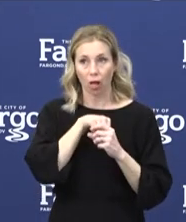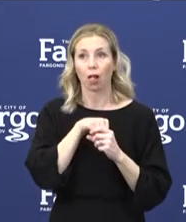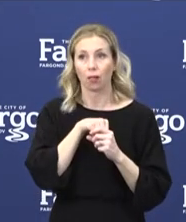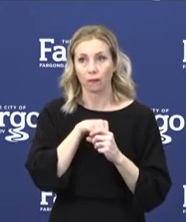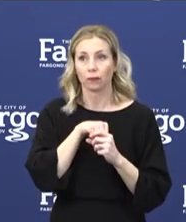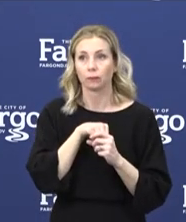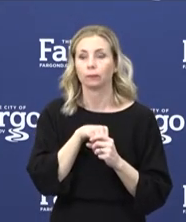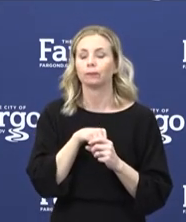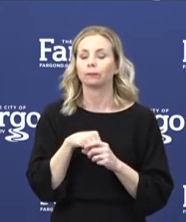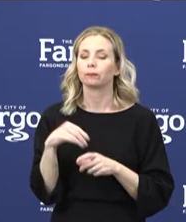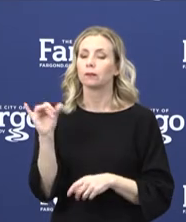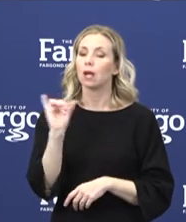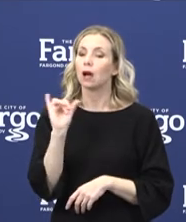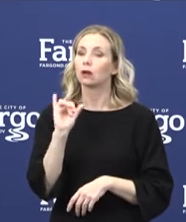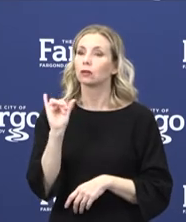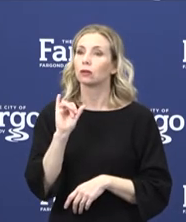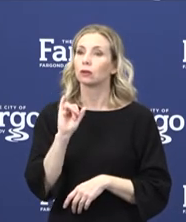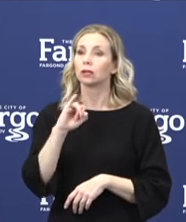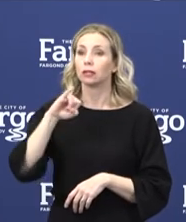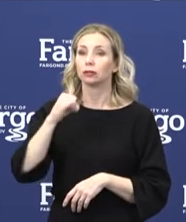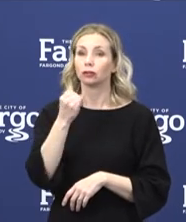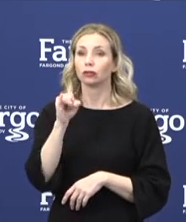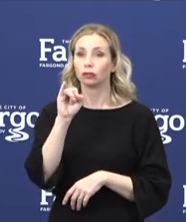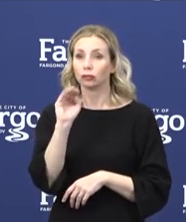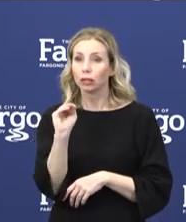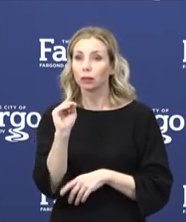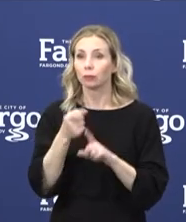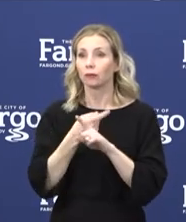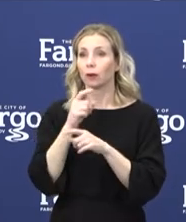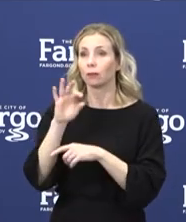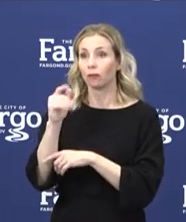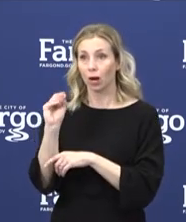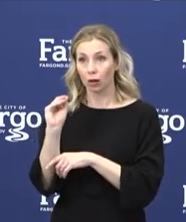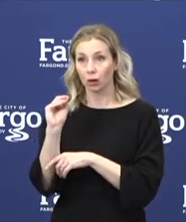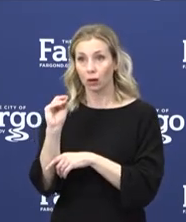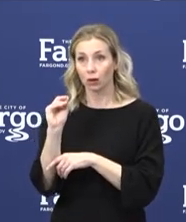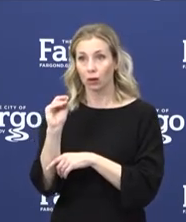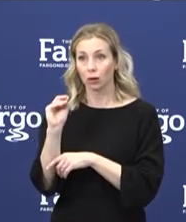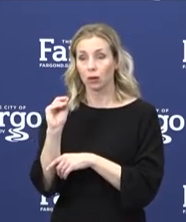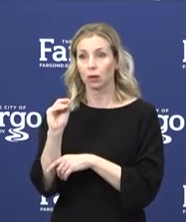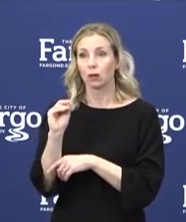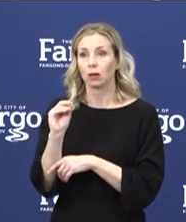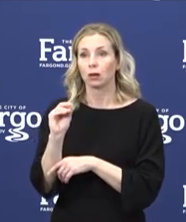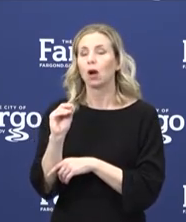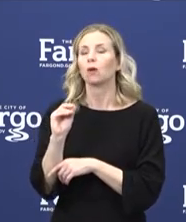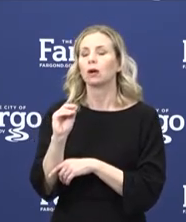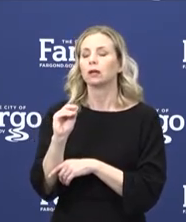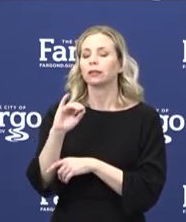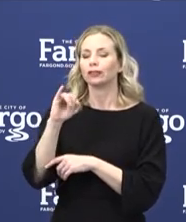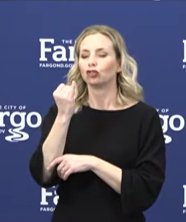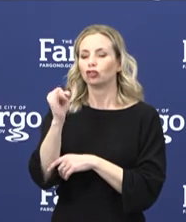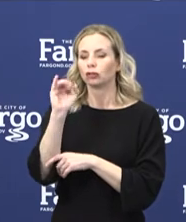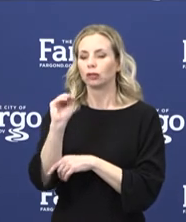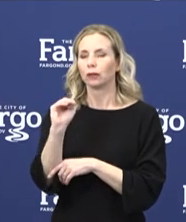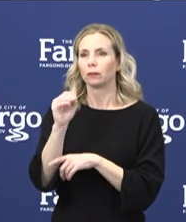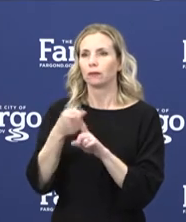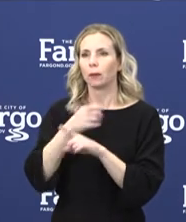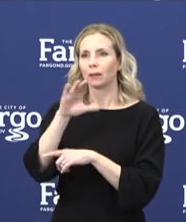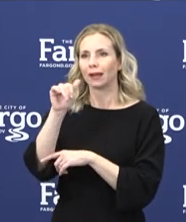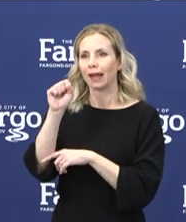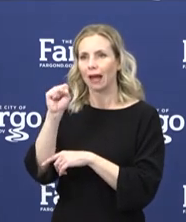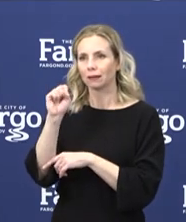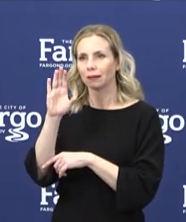In addition to that, Jim from the City of Fargo, Jim from the Cass County, Leon from